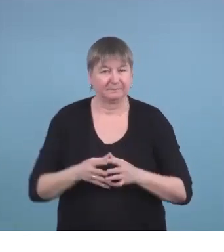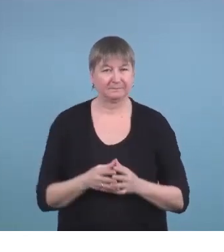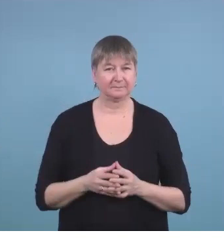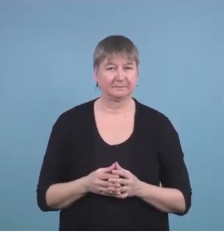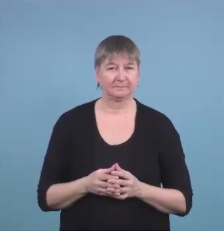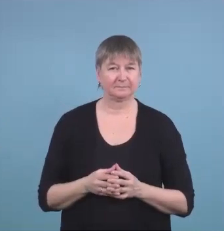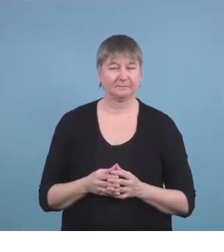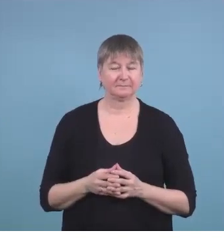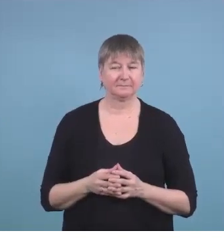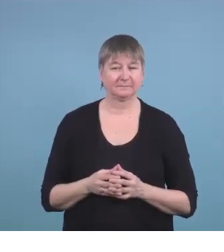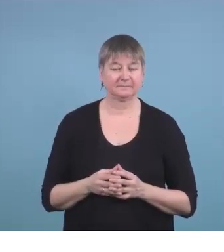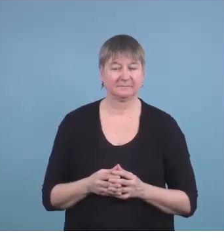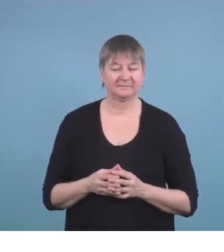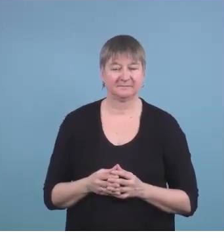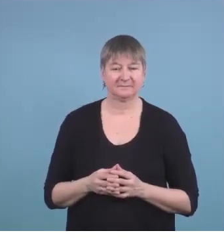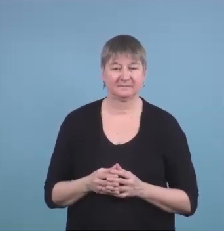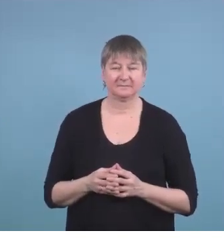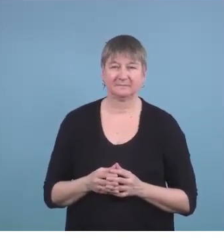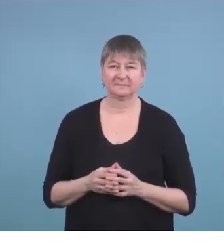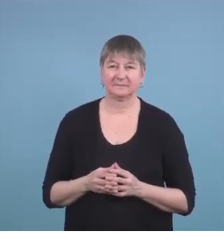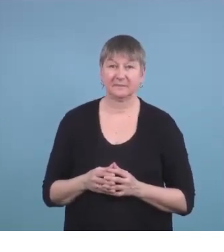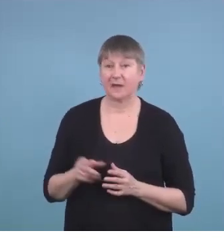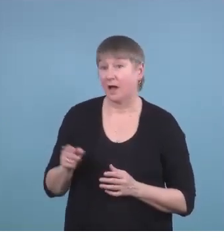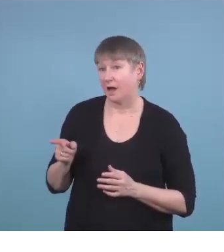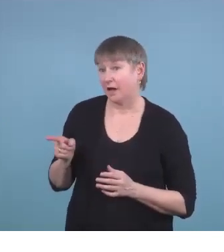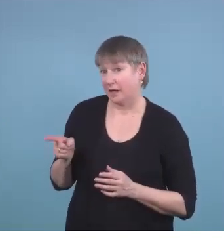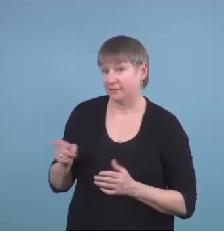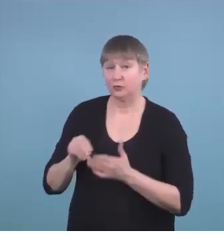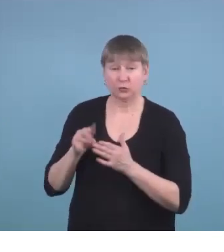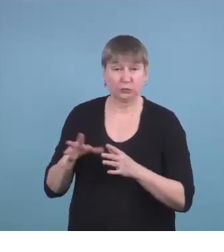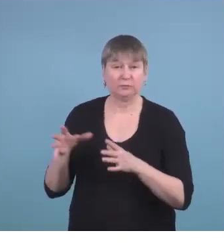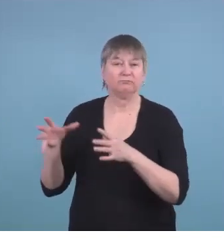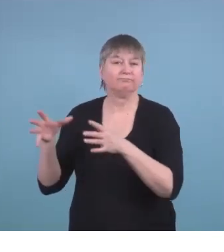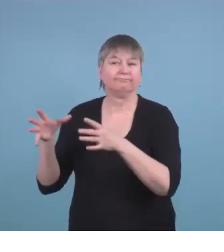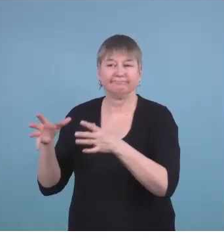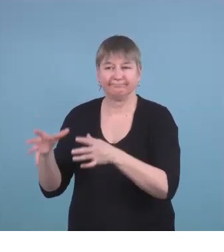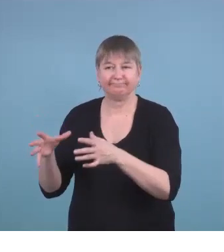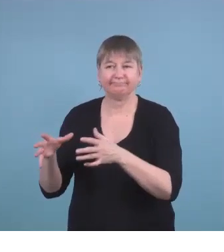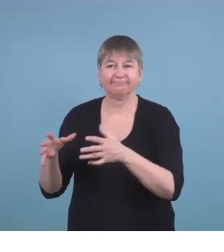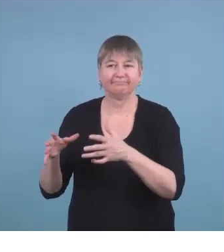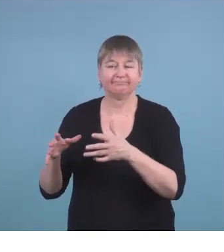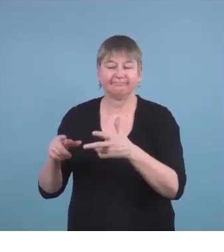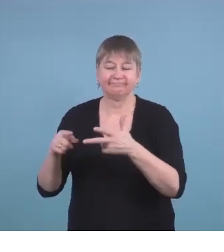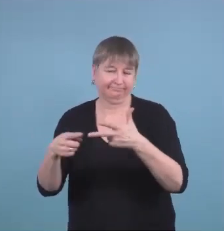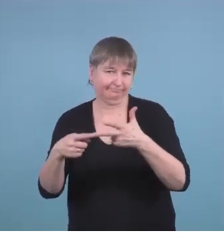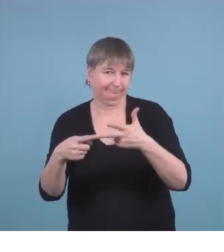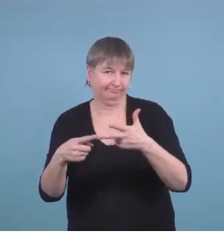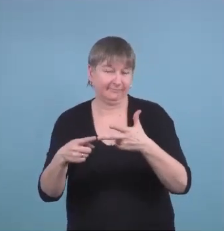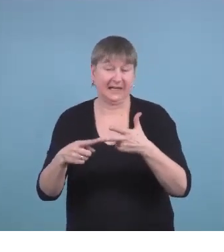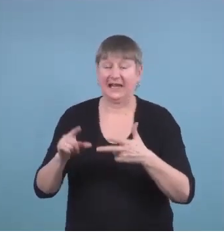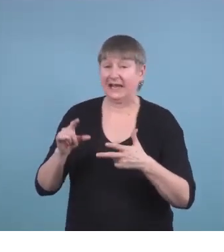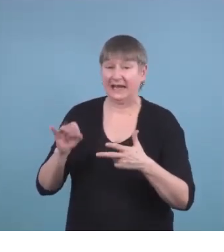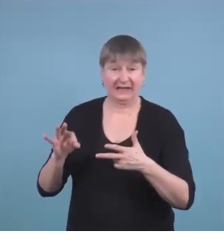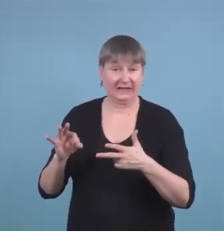if a student is falling into this range if they are not able upon graduation